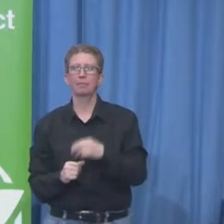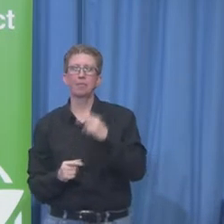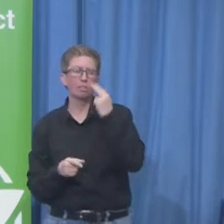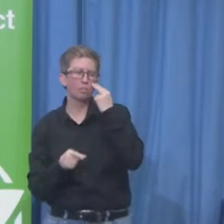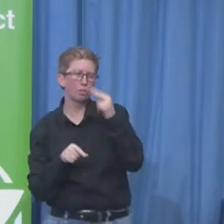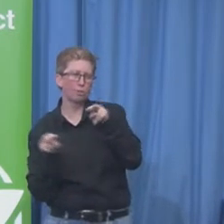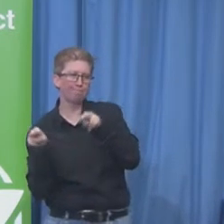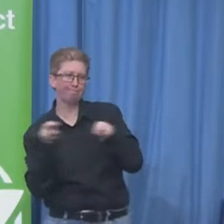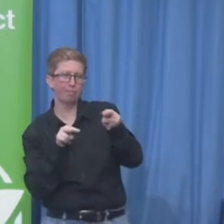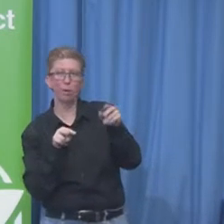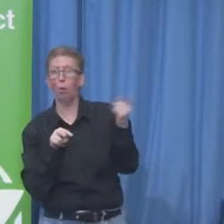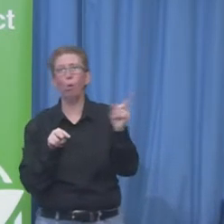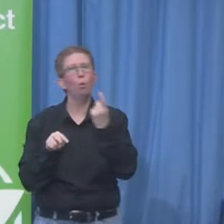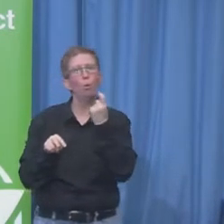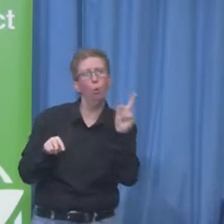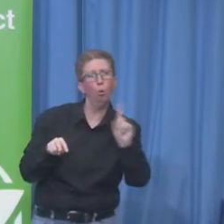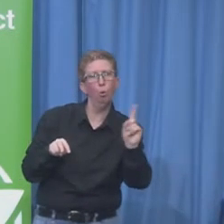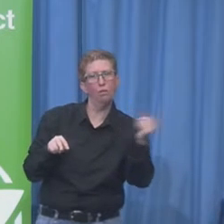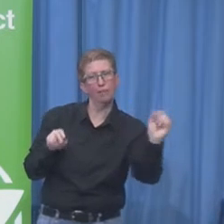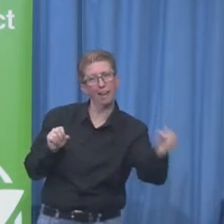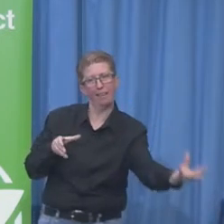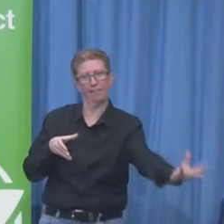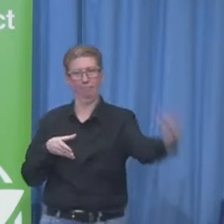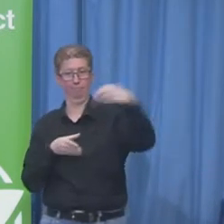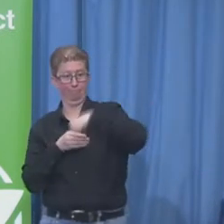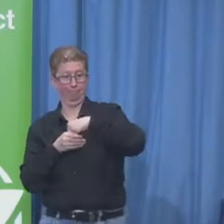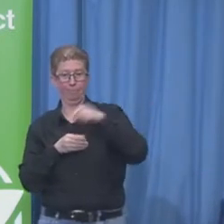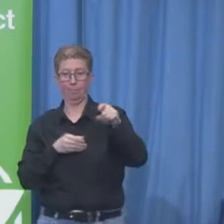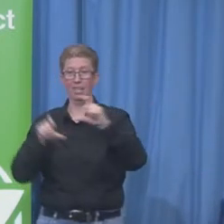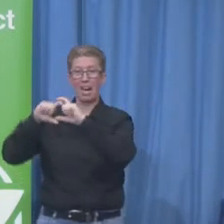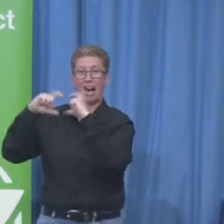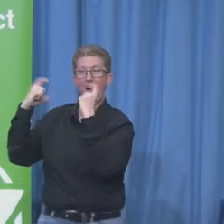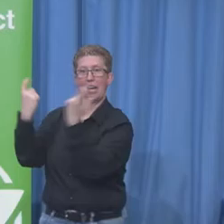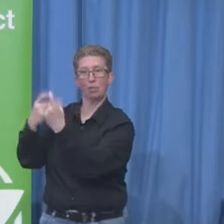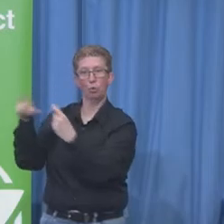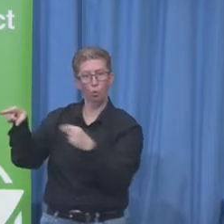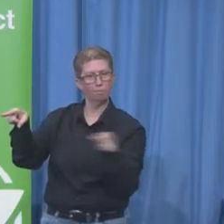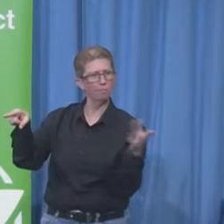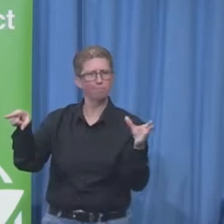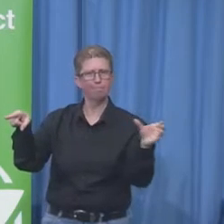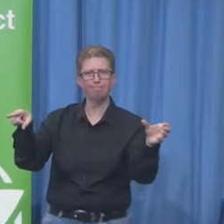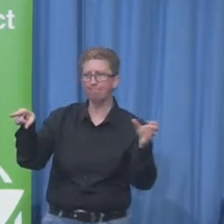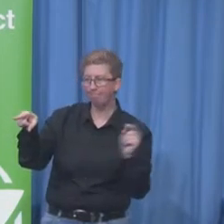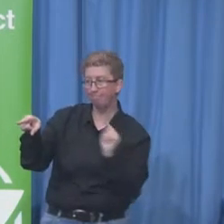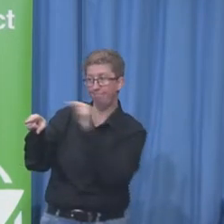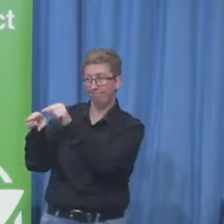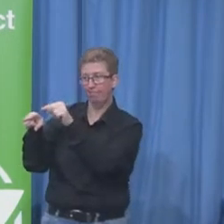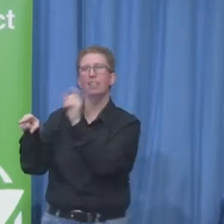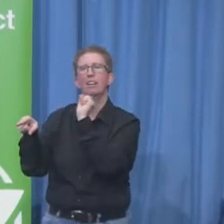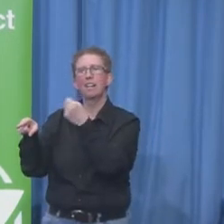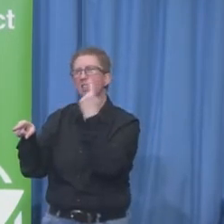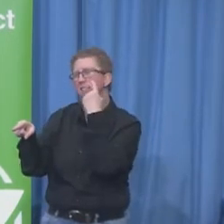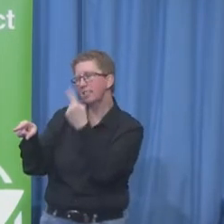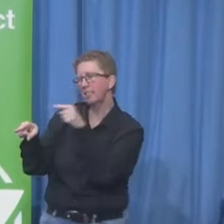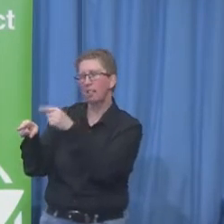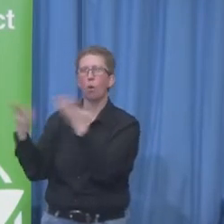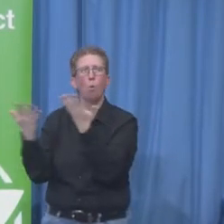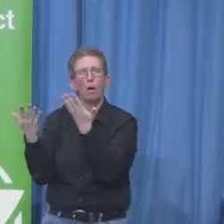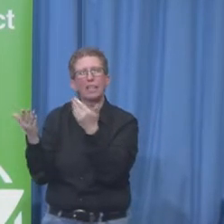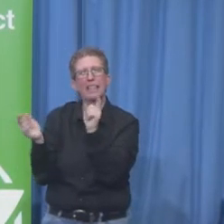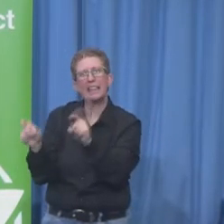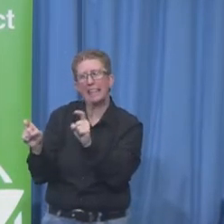class or doing both. That's what we're planning on doing now. So we've learned a lot. We're now